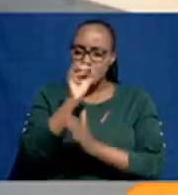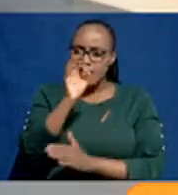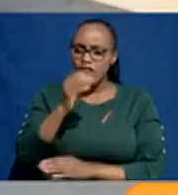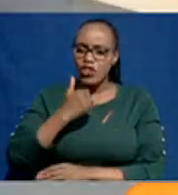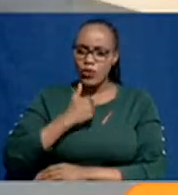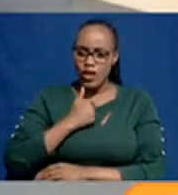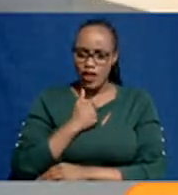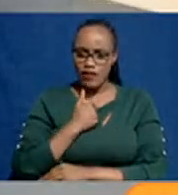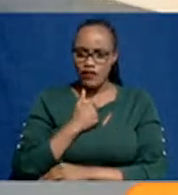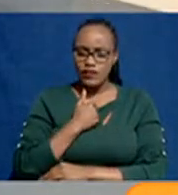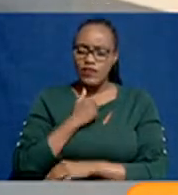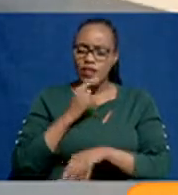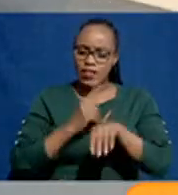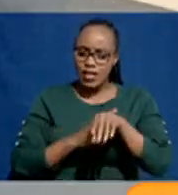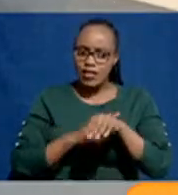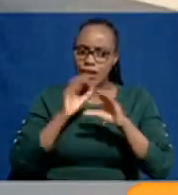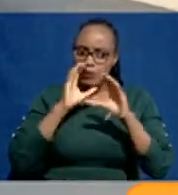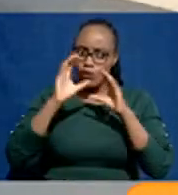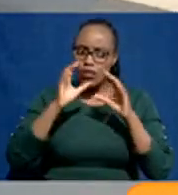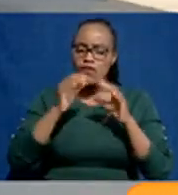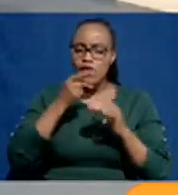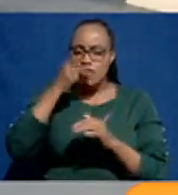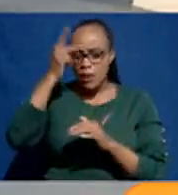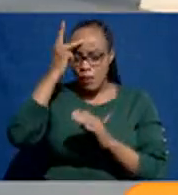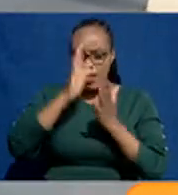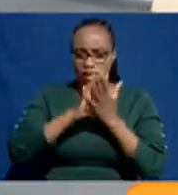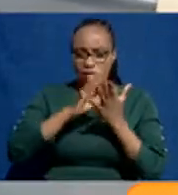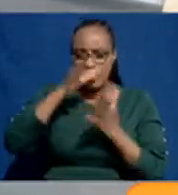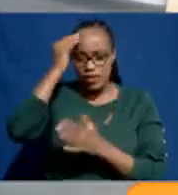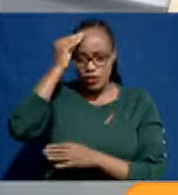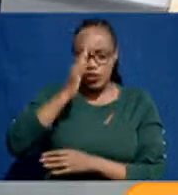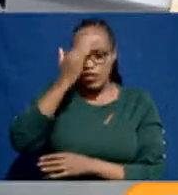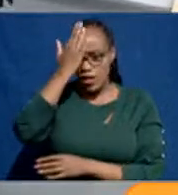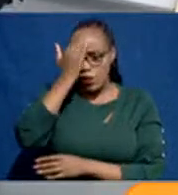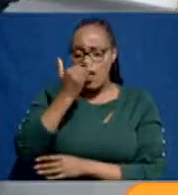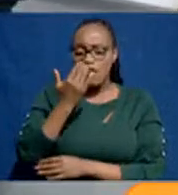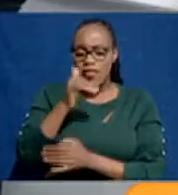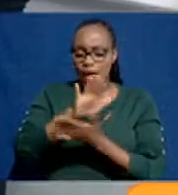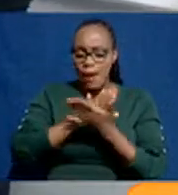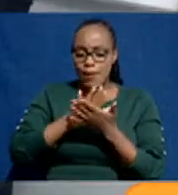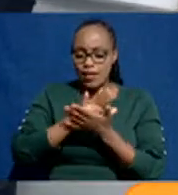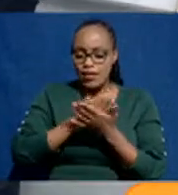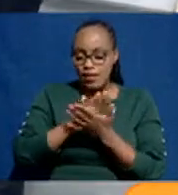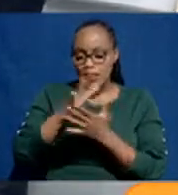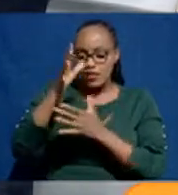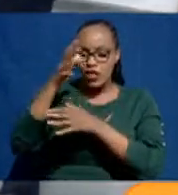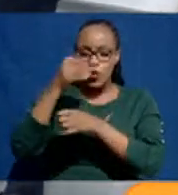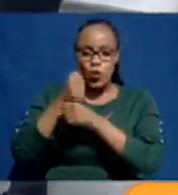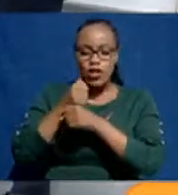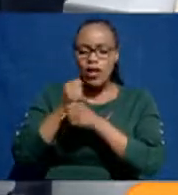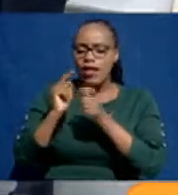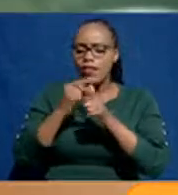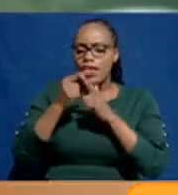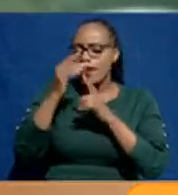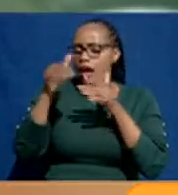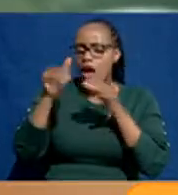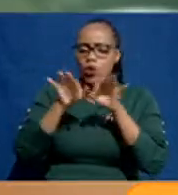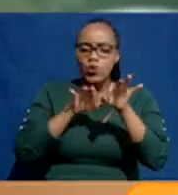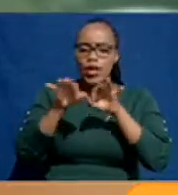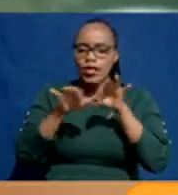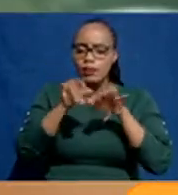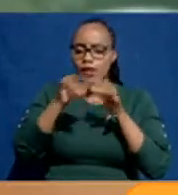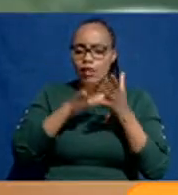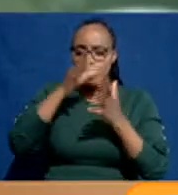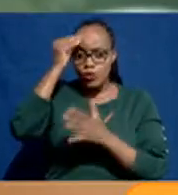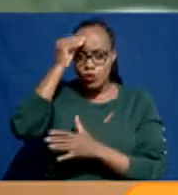having the time to have a conversation with parents and the students because they're the primary stakeholders anyway, why then, how do you explain, a